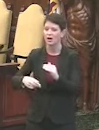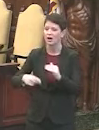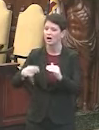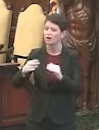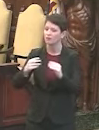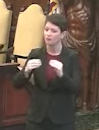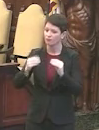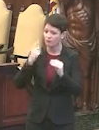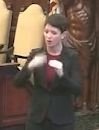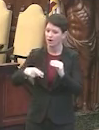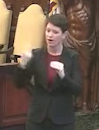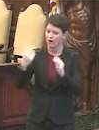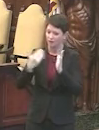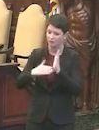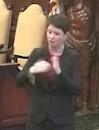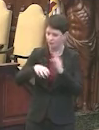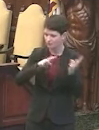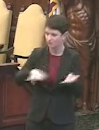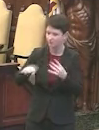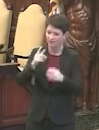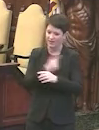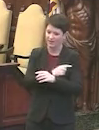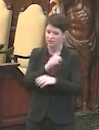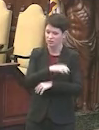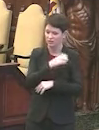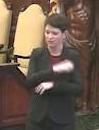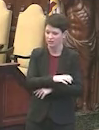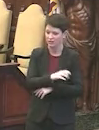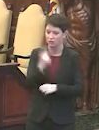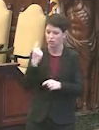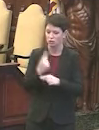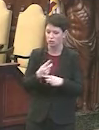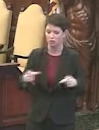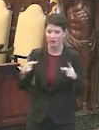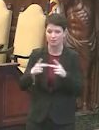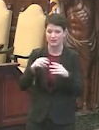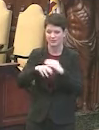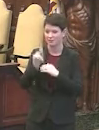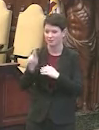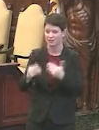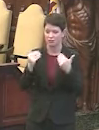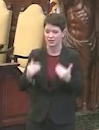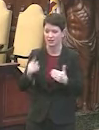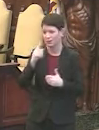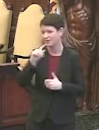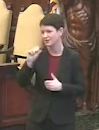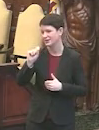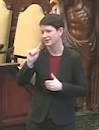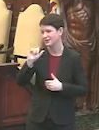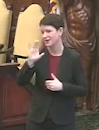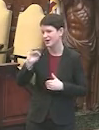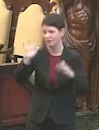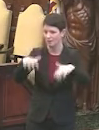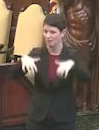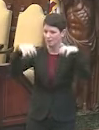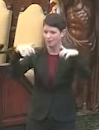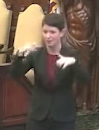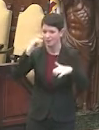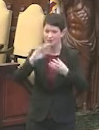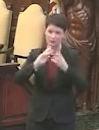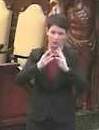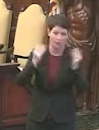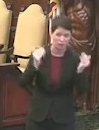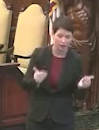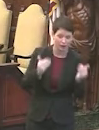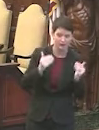vaccination clinics. I don't think the right place to put that in Philadelphia right now is a stadium, both because of the weather